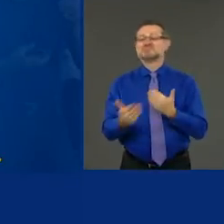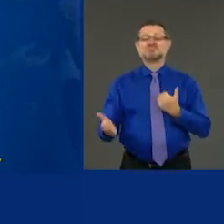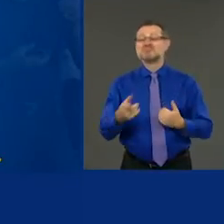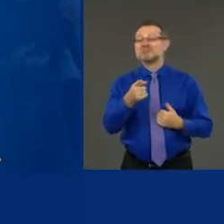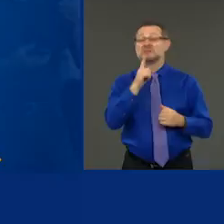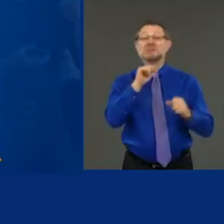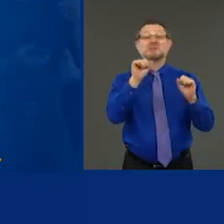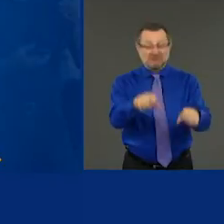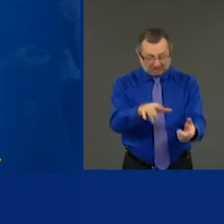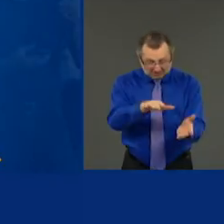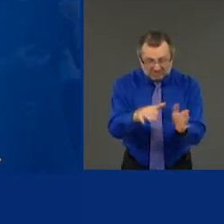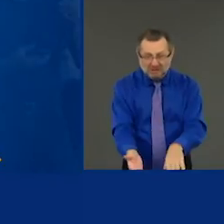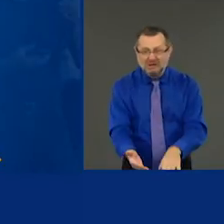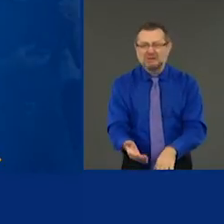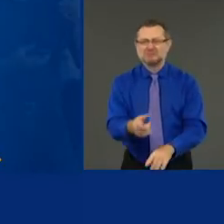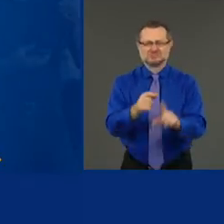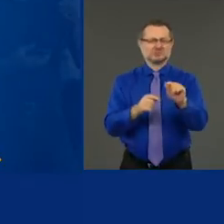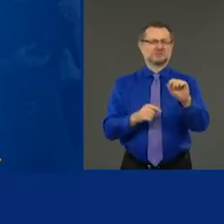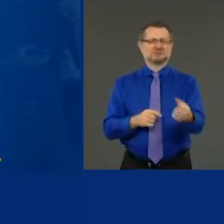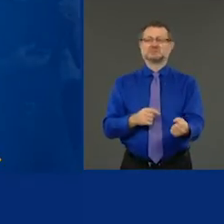20s. People have.